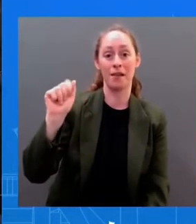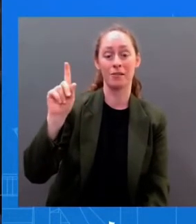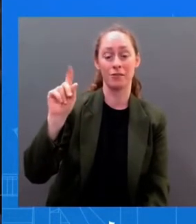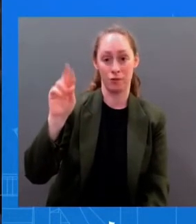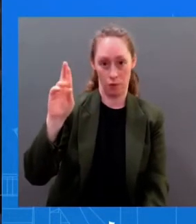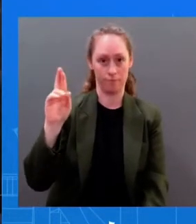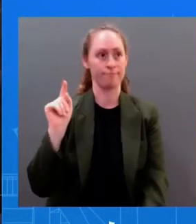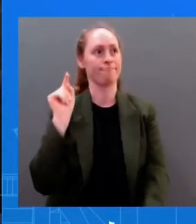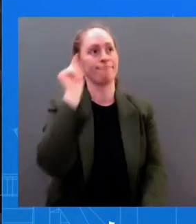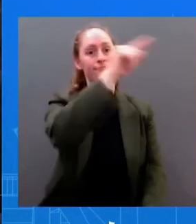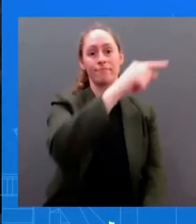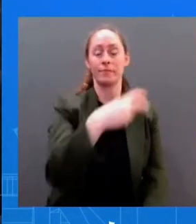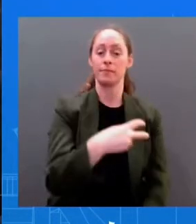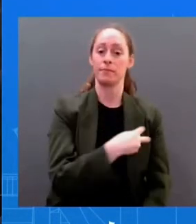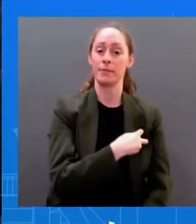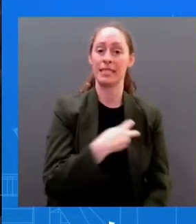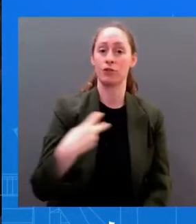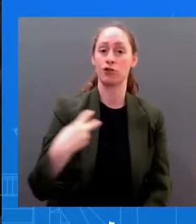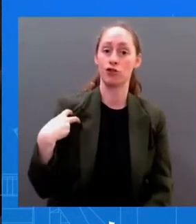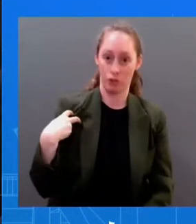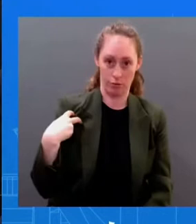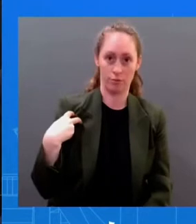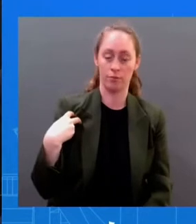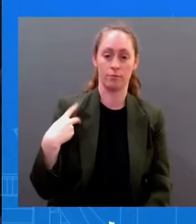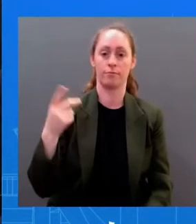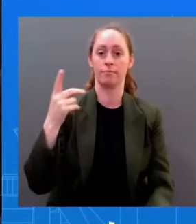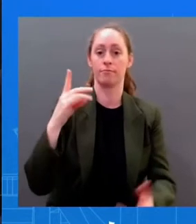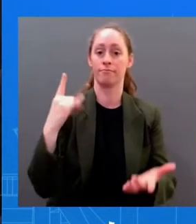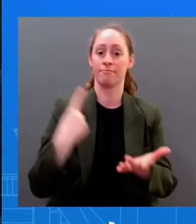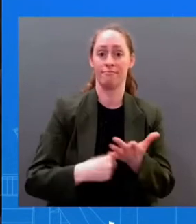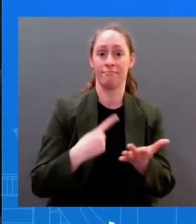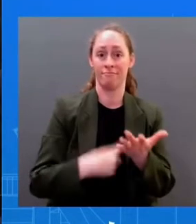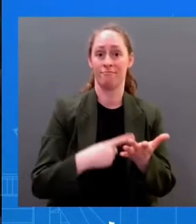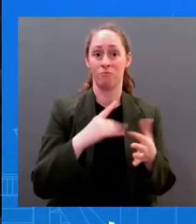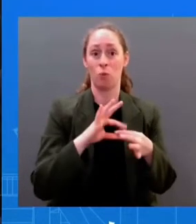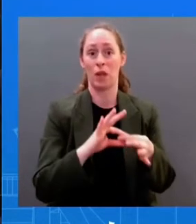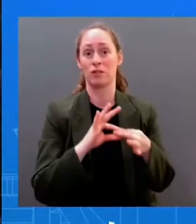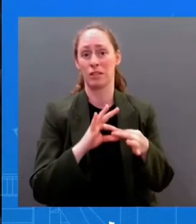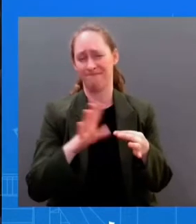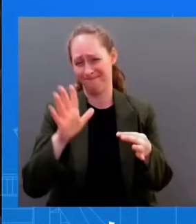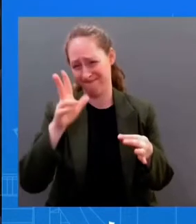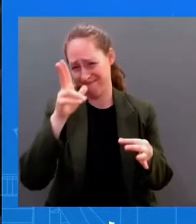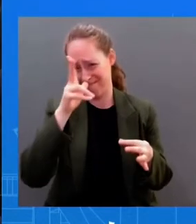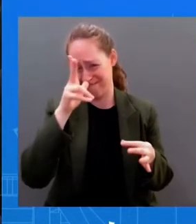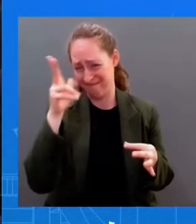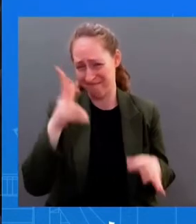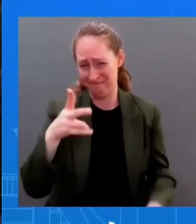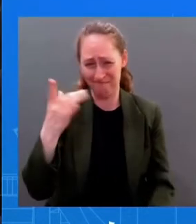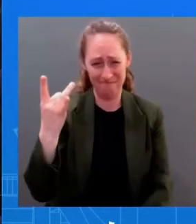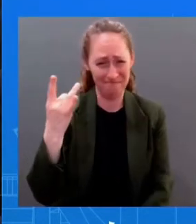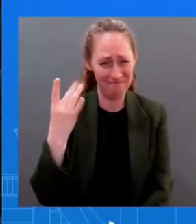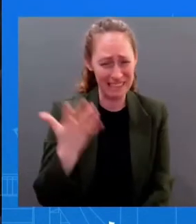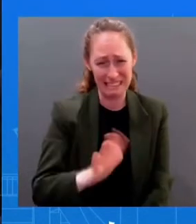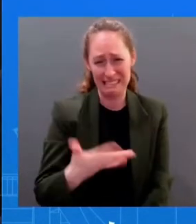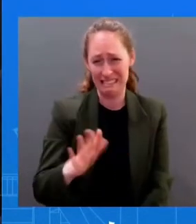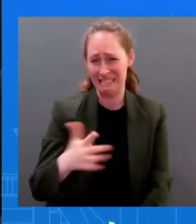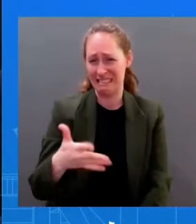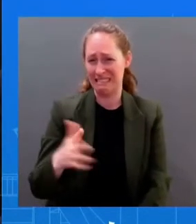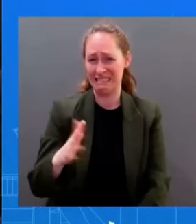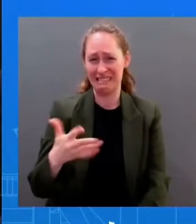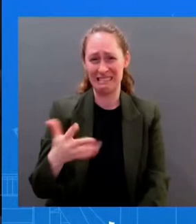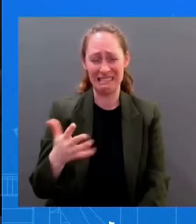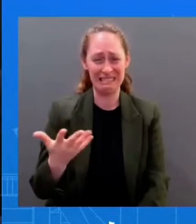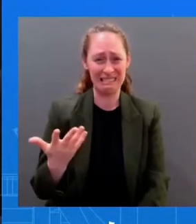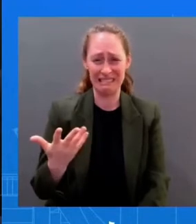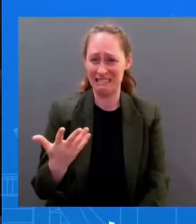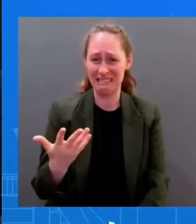1972, given the aggressive comments by China's defense minister on Taiwan. Does the President have any plans to